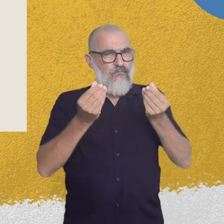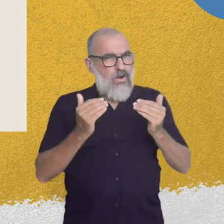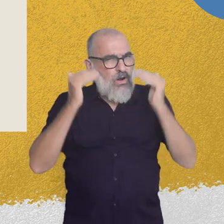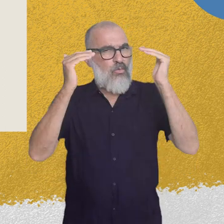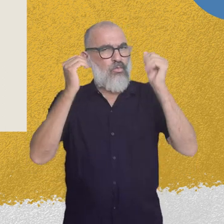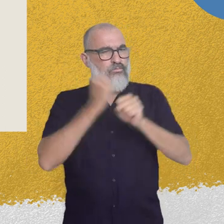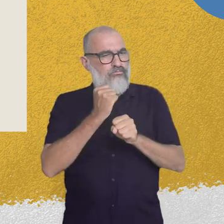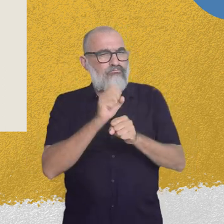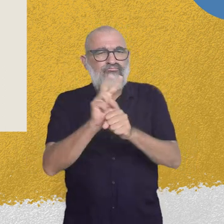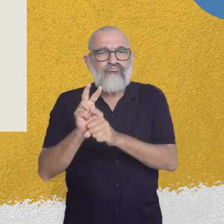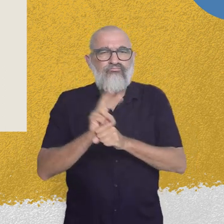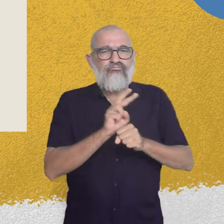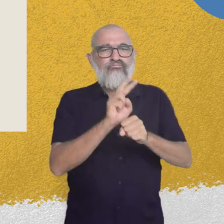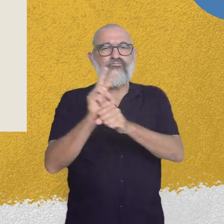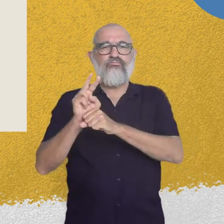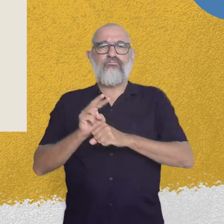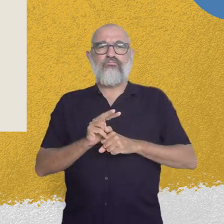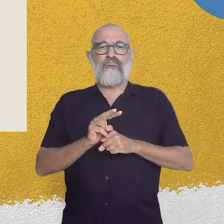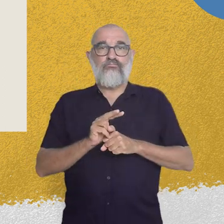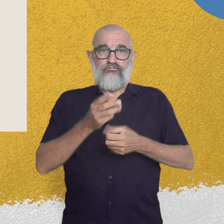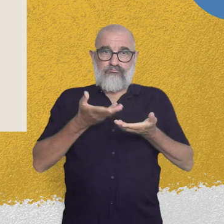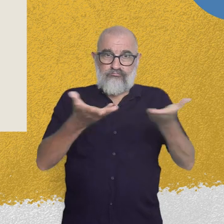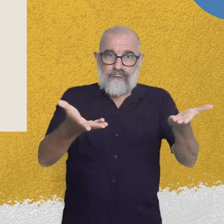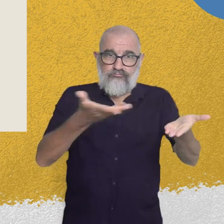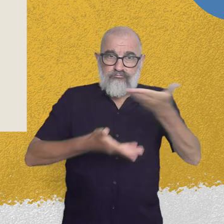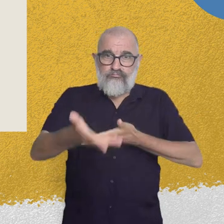is valued and services are offered to substitute care.